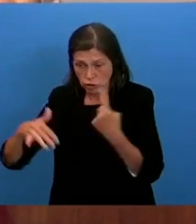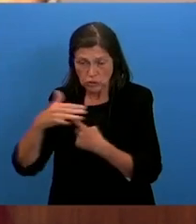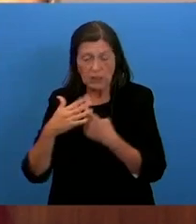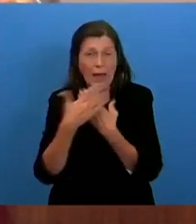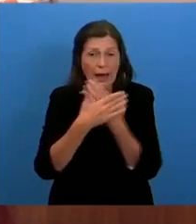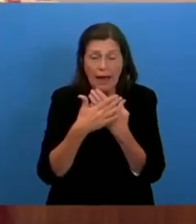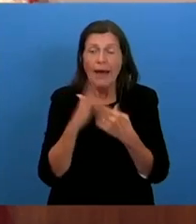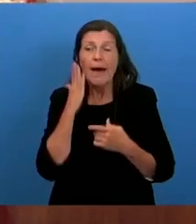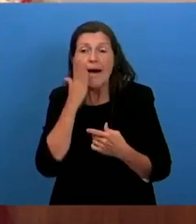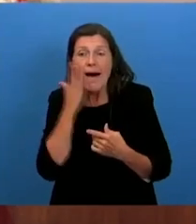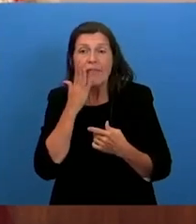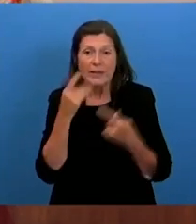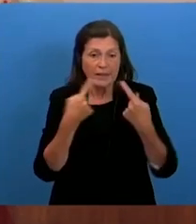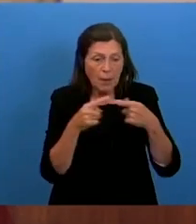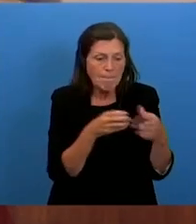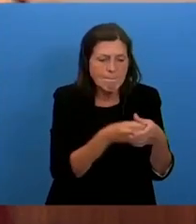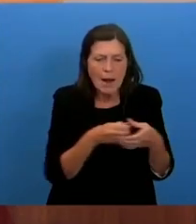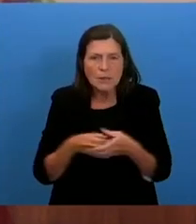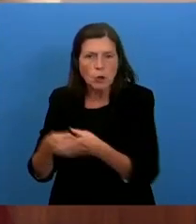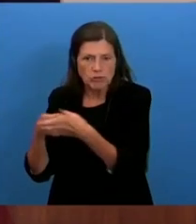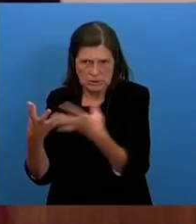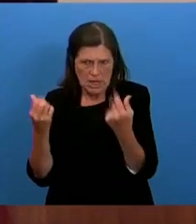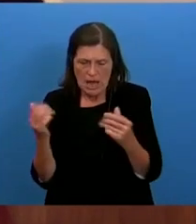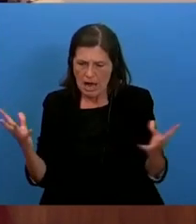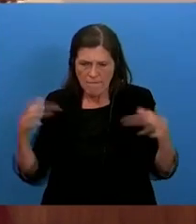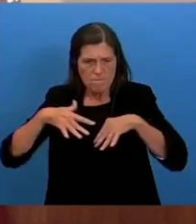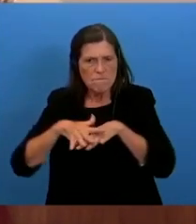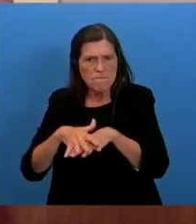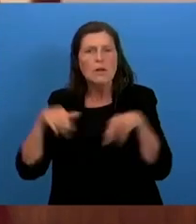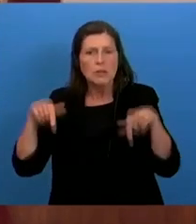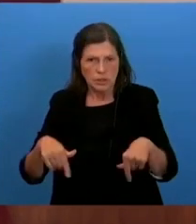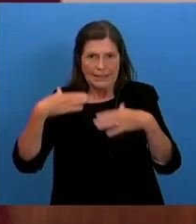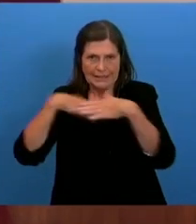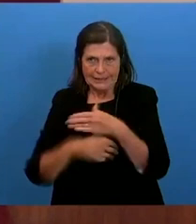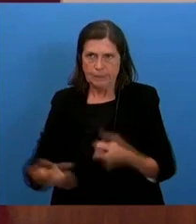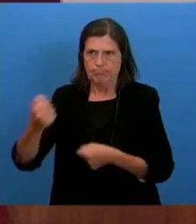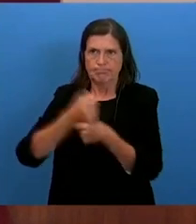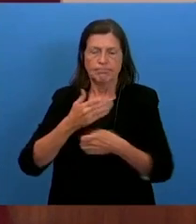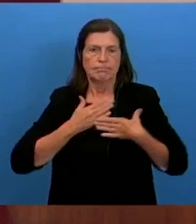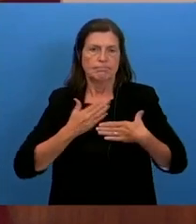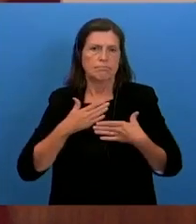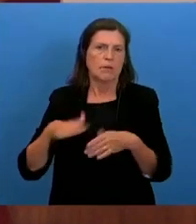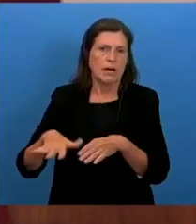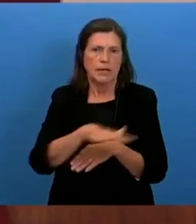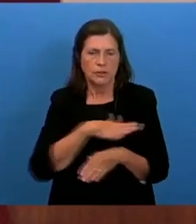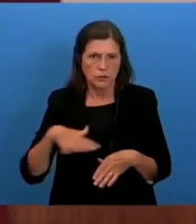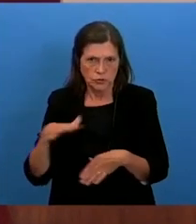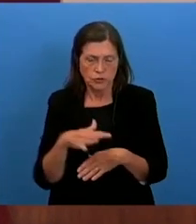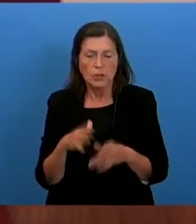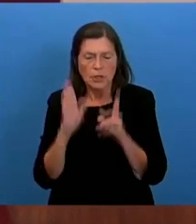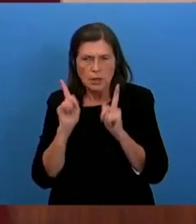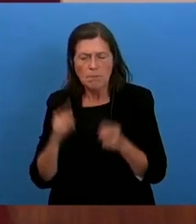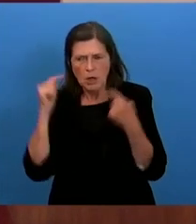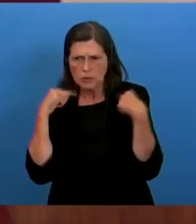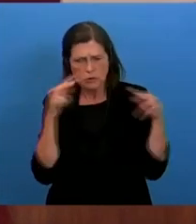minorities living in its territory, and is also enshrined in the constitution of my country. We call on the expert mechanism to pay attention to these facts,